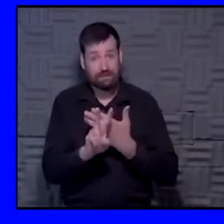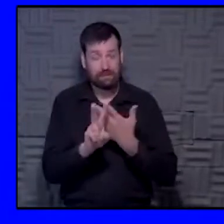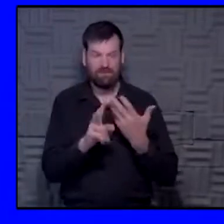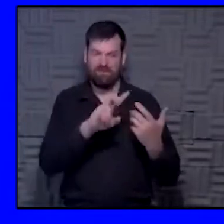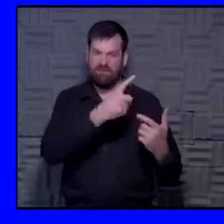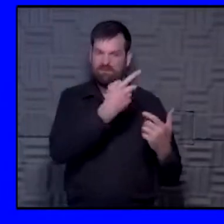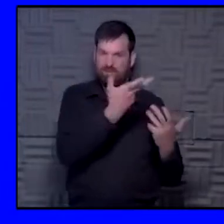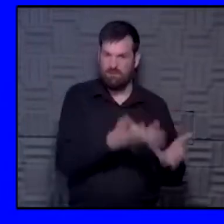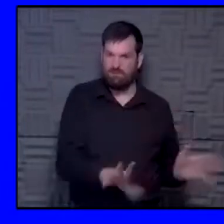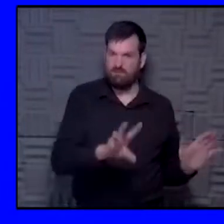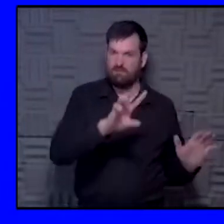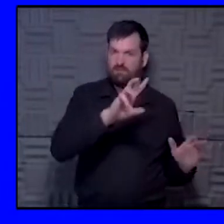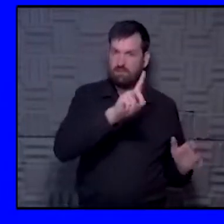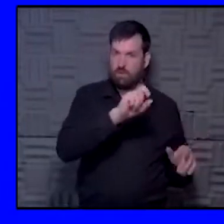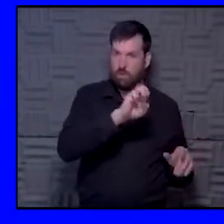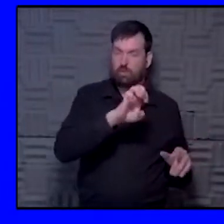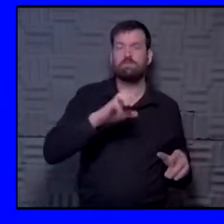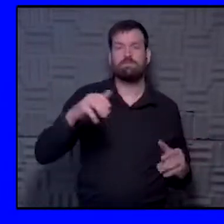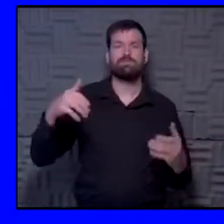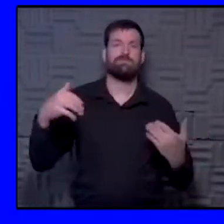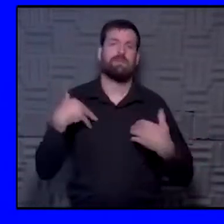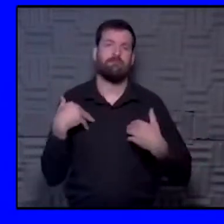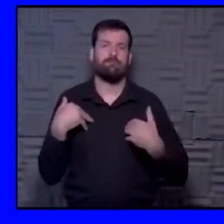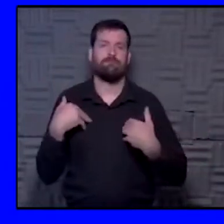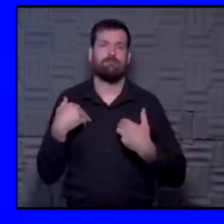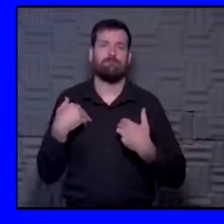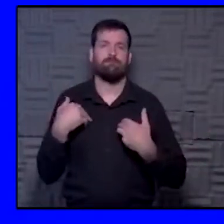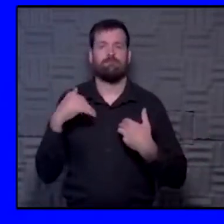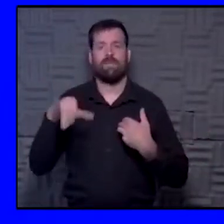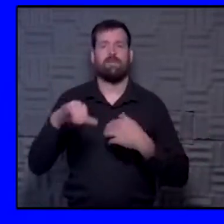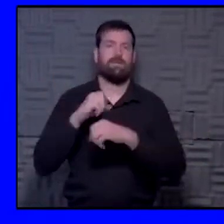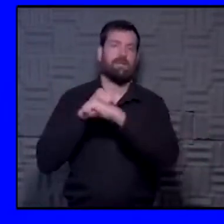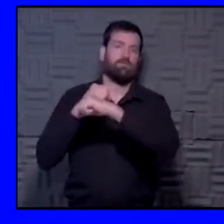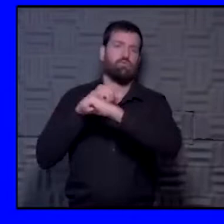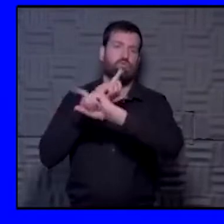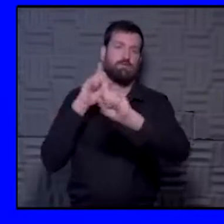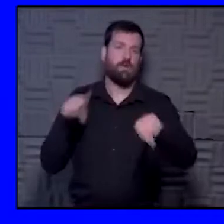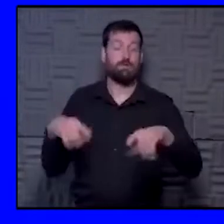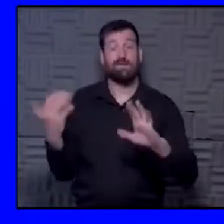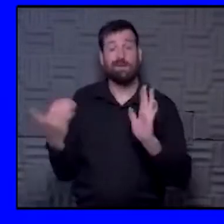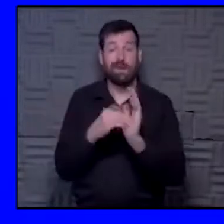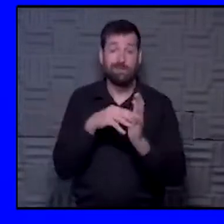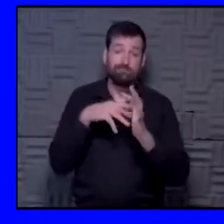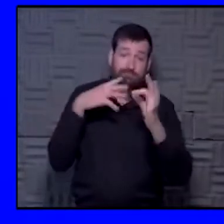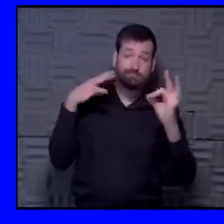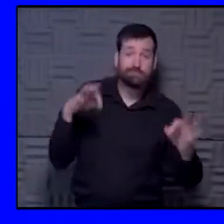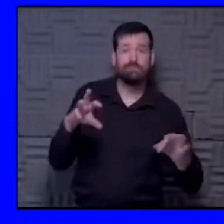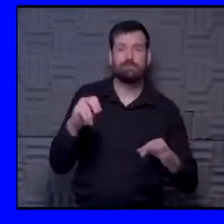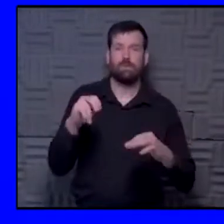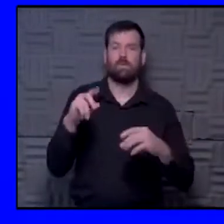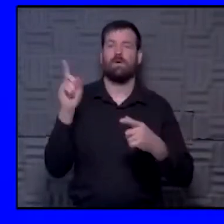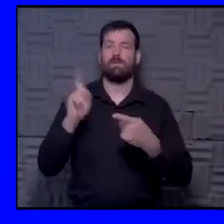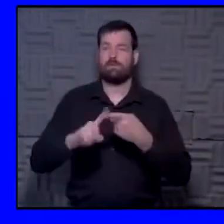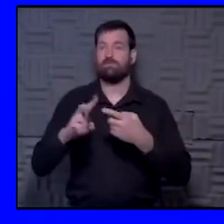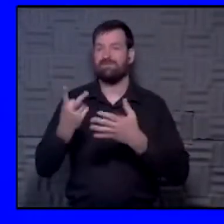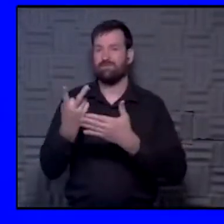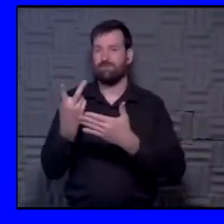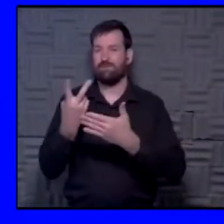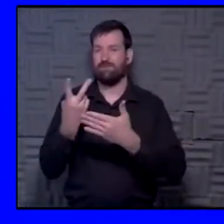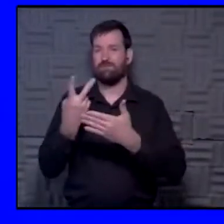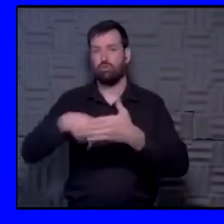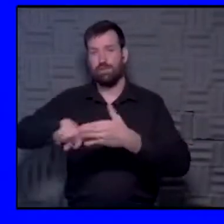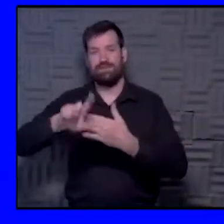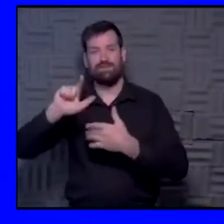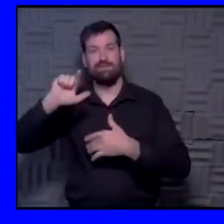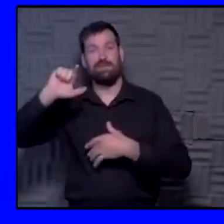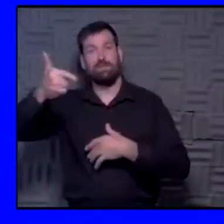first dose, you really do start to make some of those, have that immune response. Again, it's not optimal until probably two weeks after the second, but you have